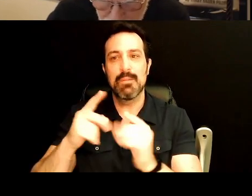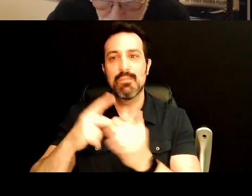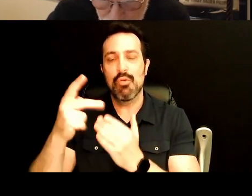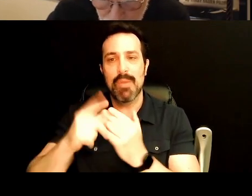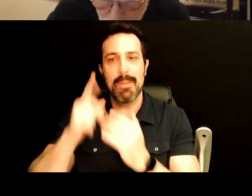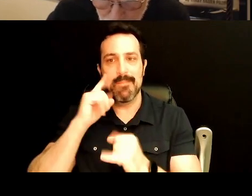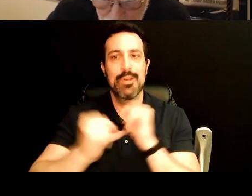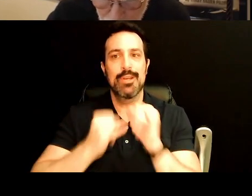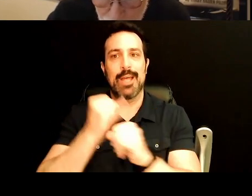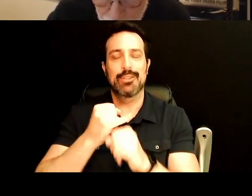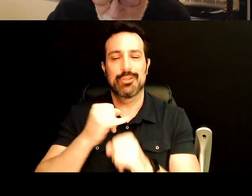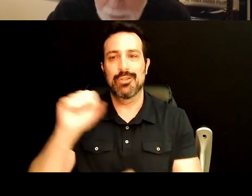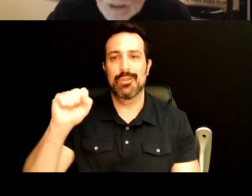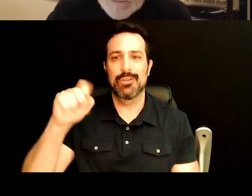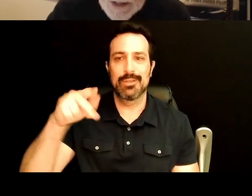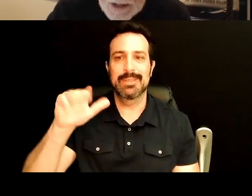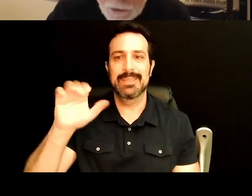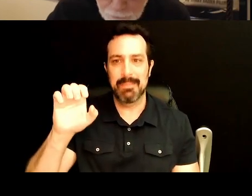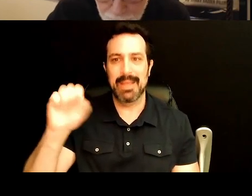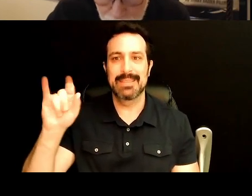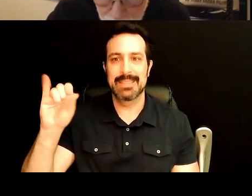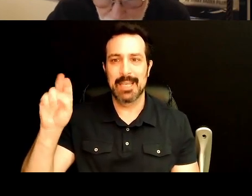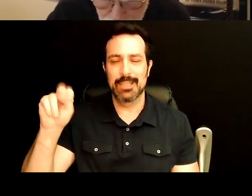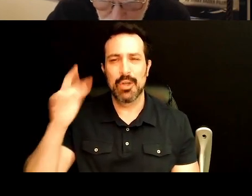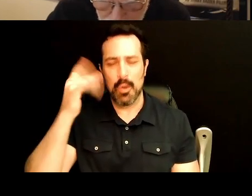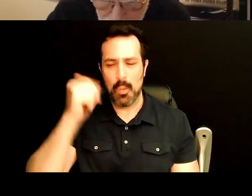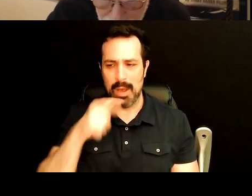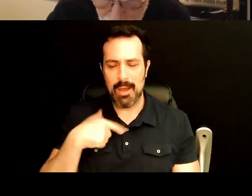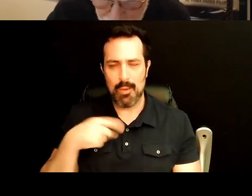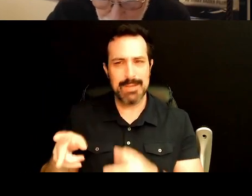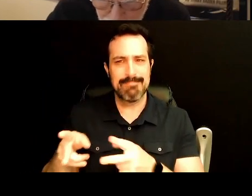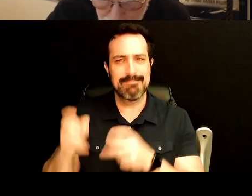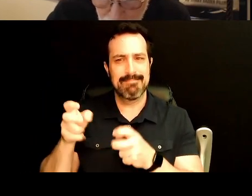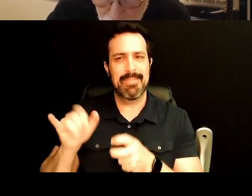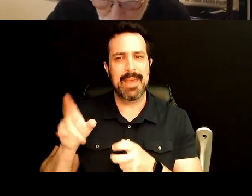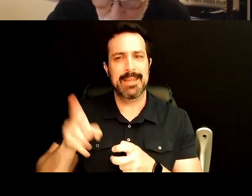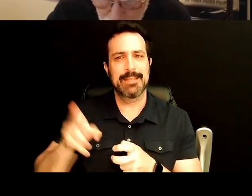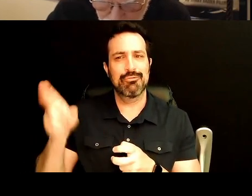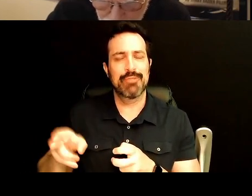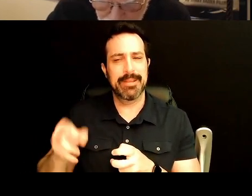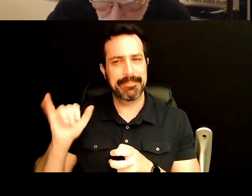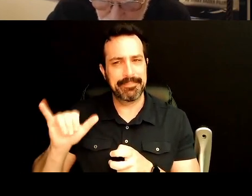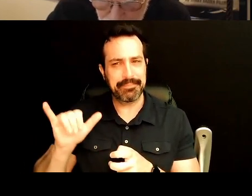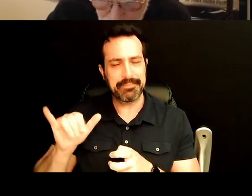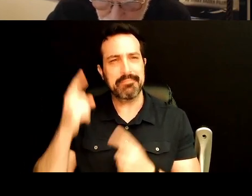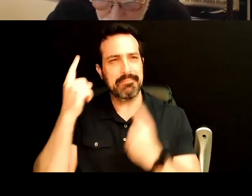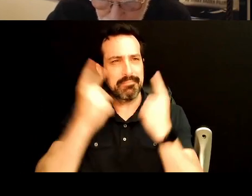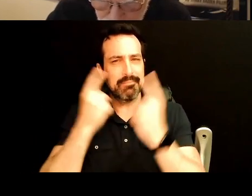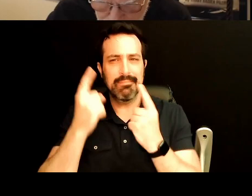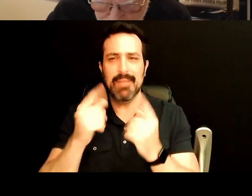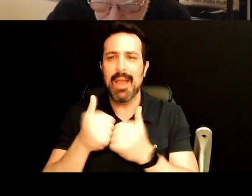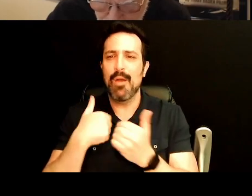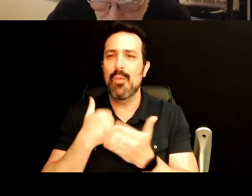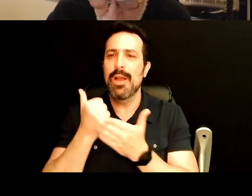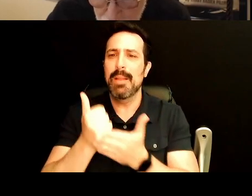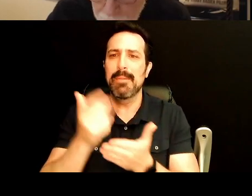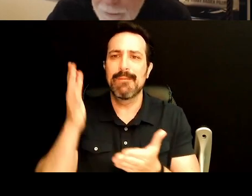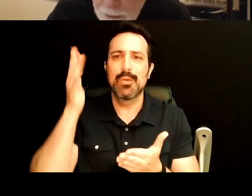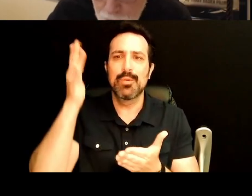station. So why don't we try to take a page from this history and think about what, in fact, we can do for the future.